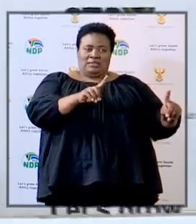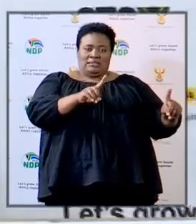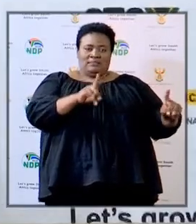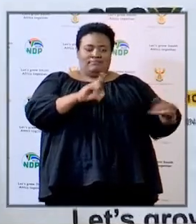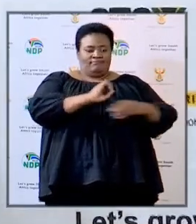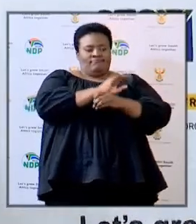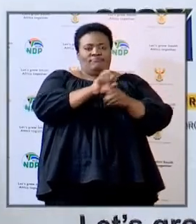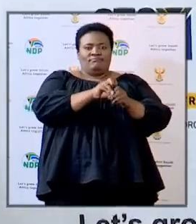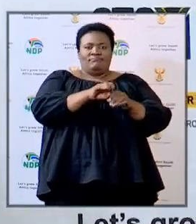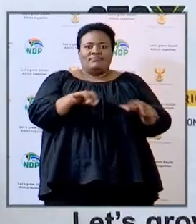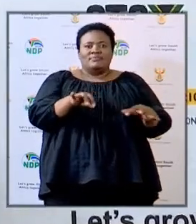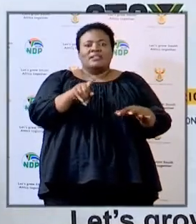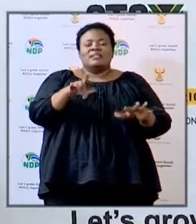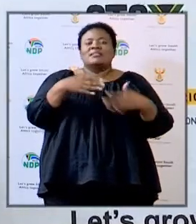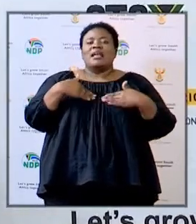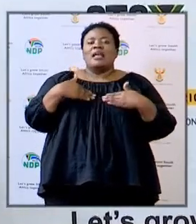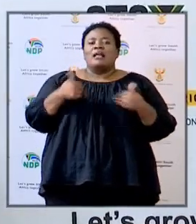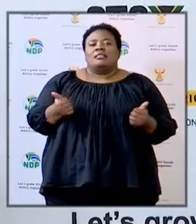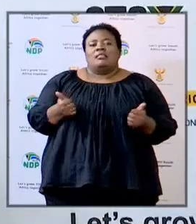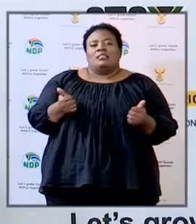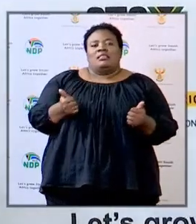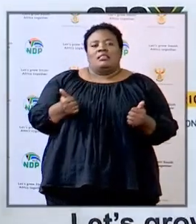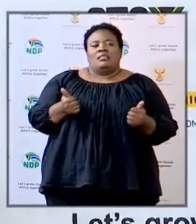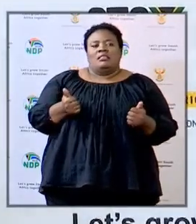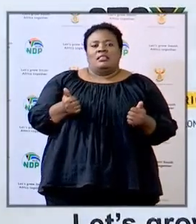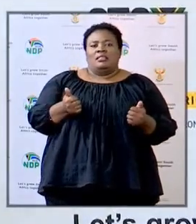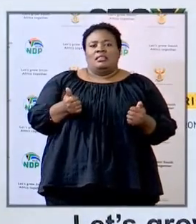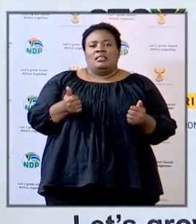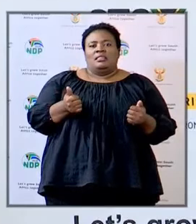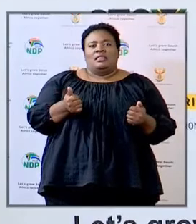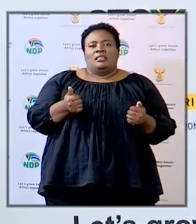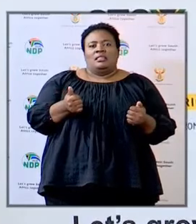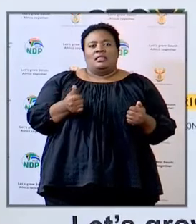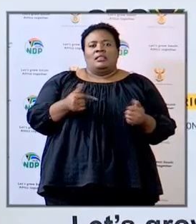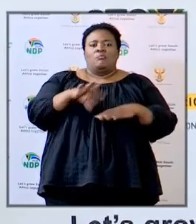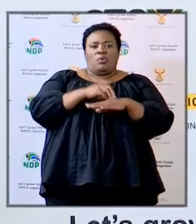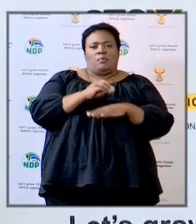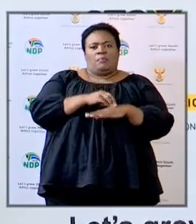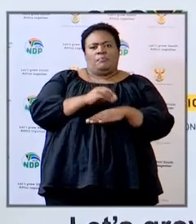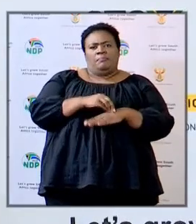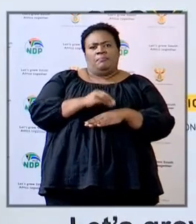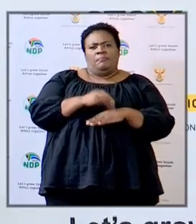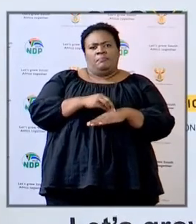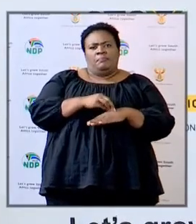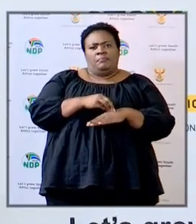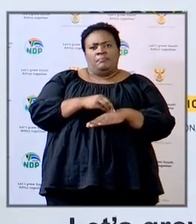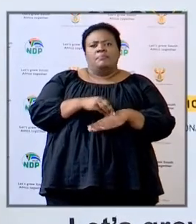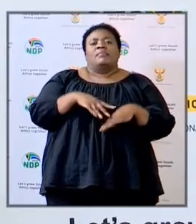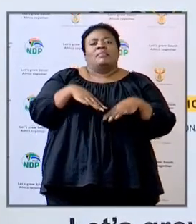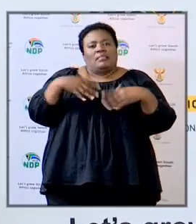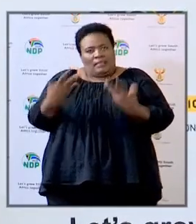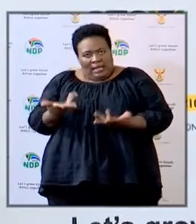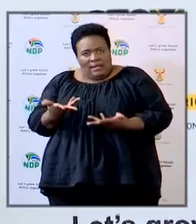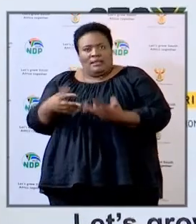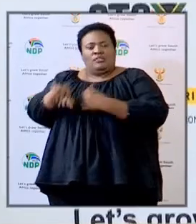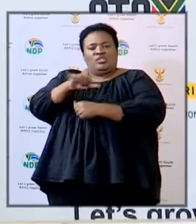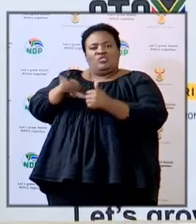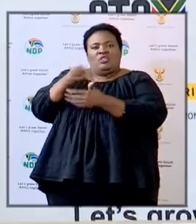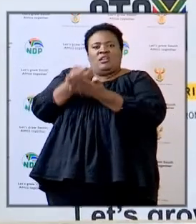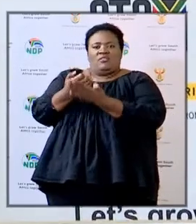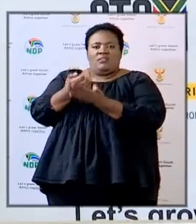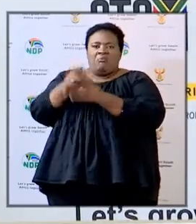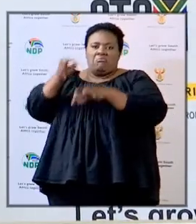the coronavirus it's a health mainly a health problem than a social